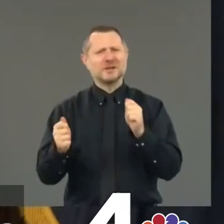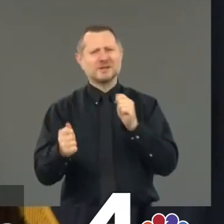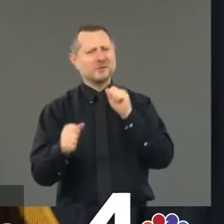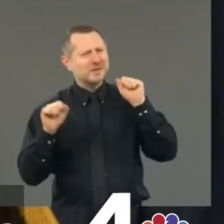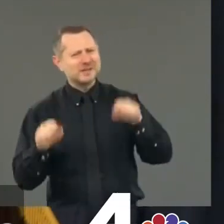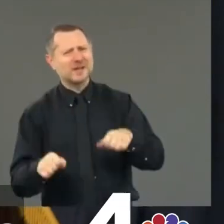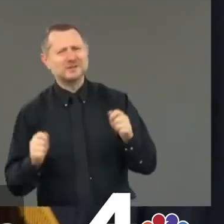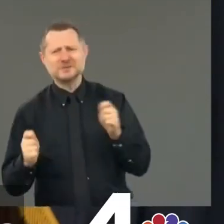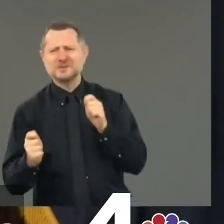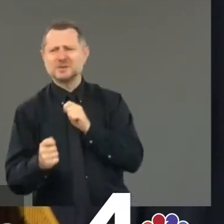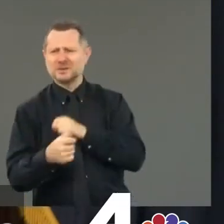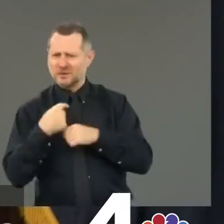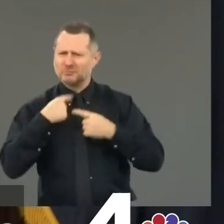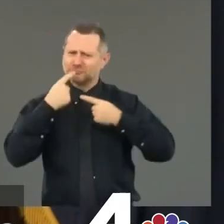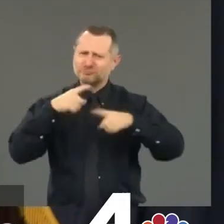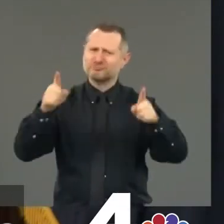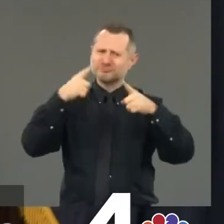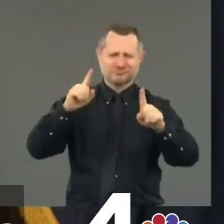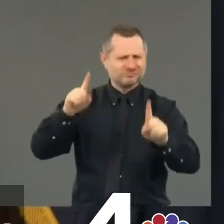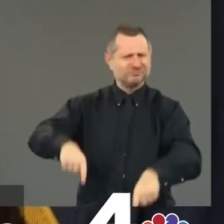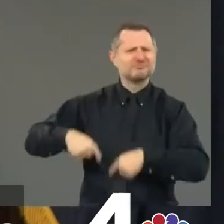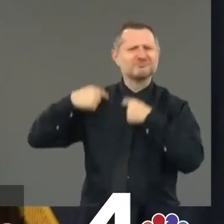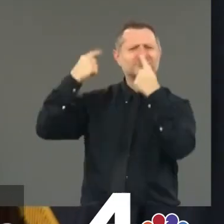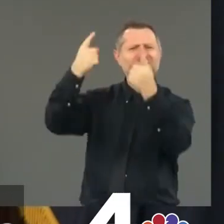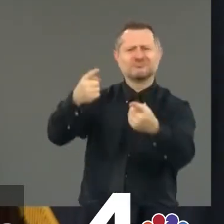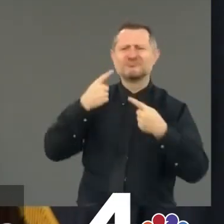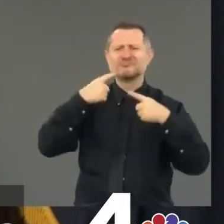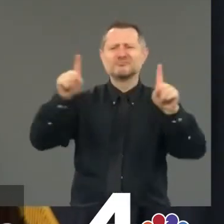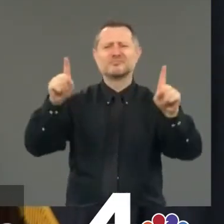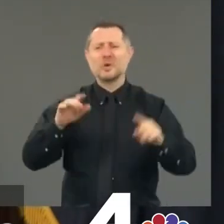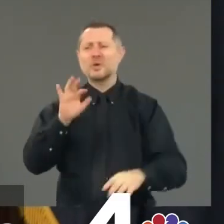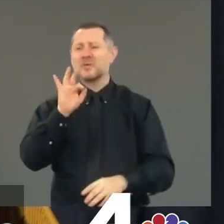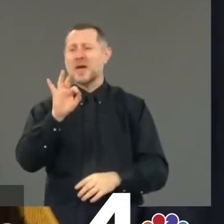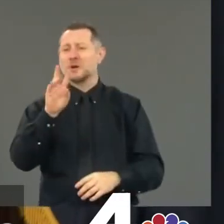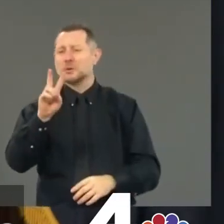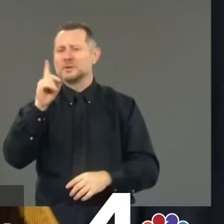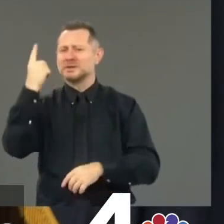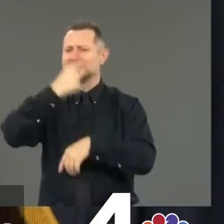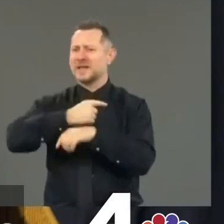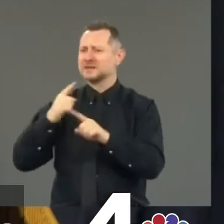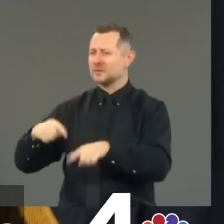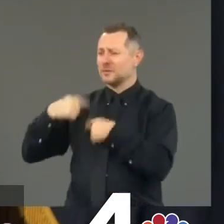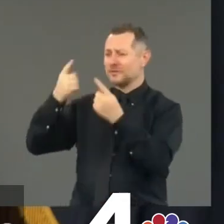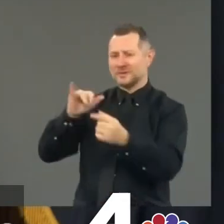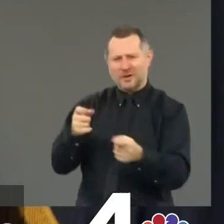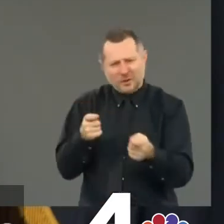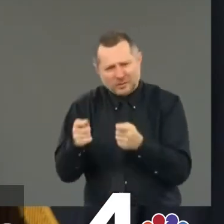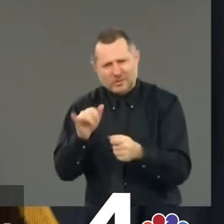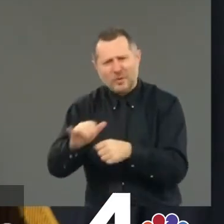seen that lesson over the past 92 days as we've been dealing with this coronavirus.